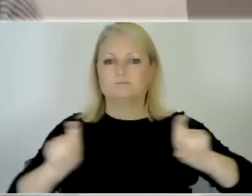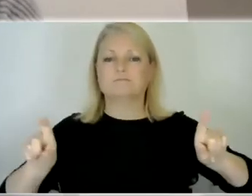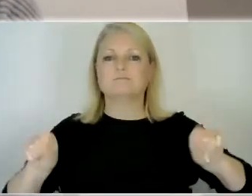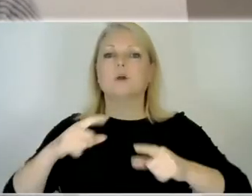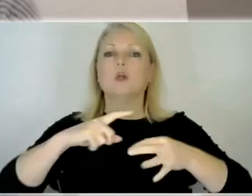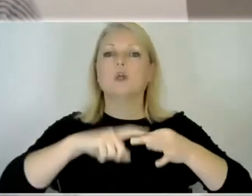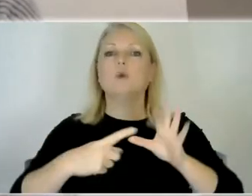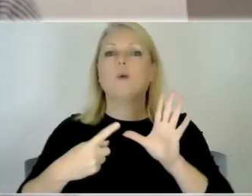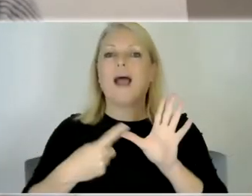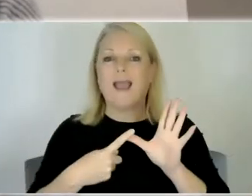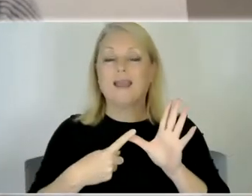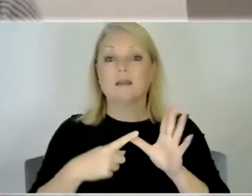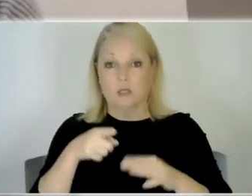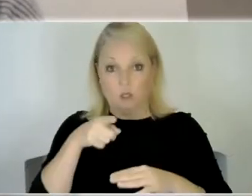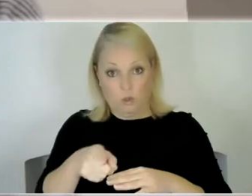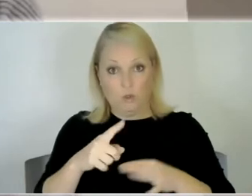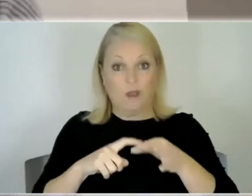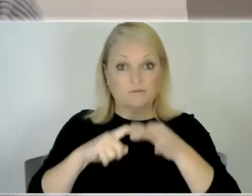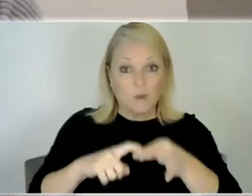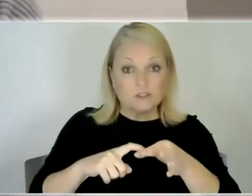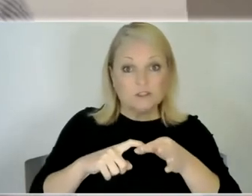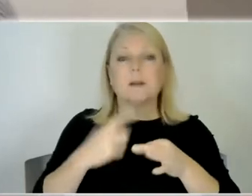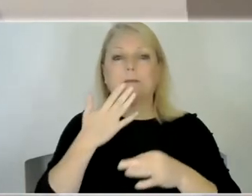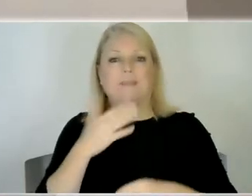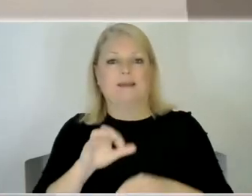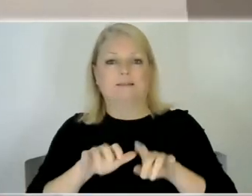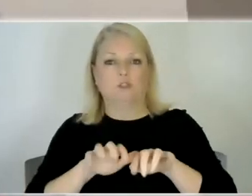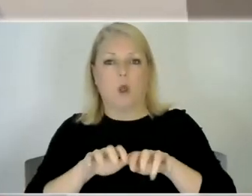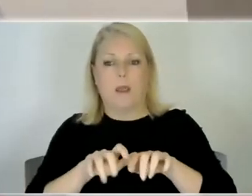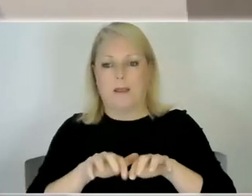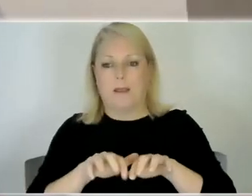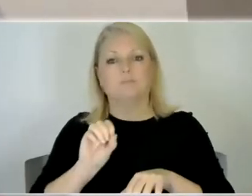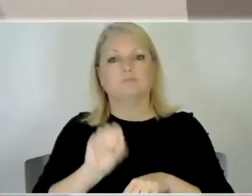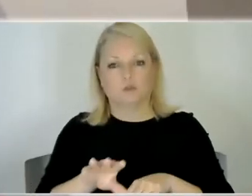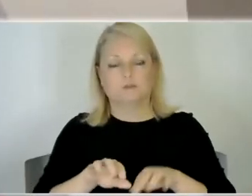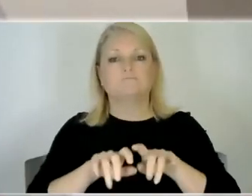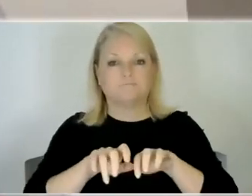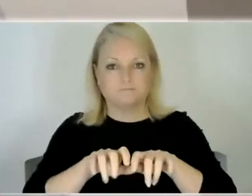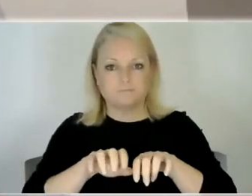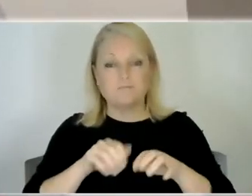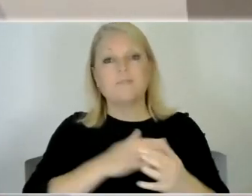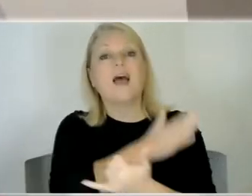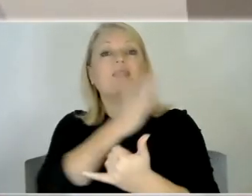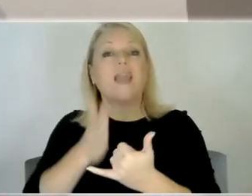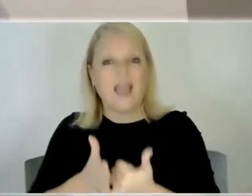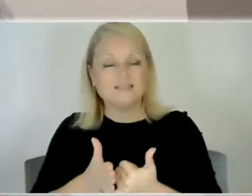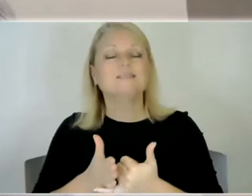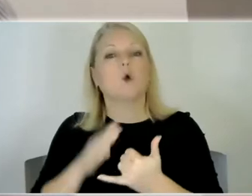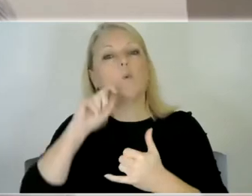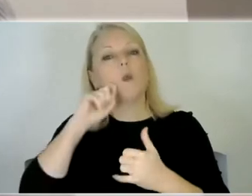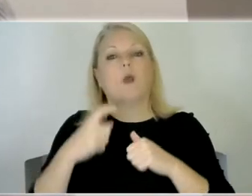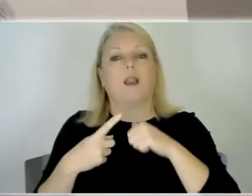screen to ask any questions throughout the presentation. We will have time towards the end to get to your questions.